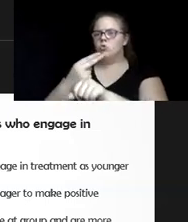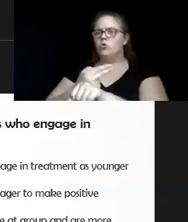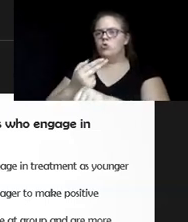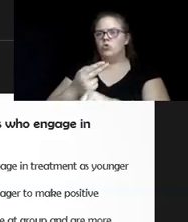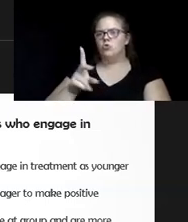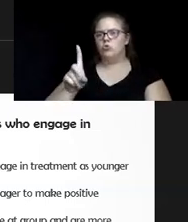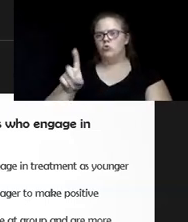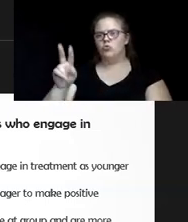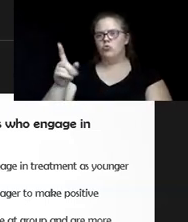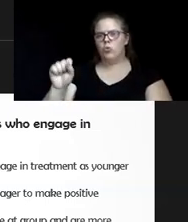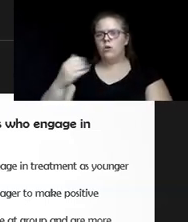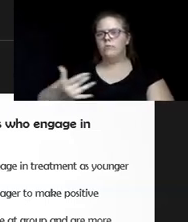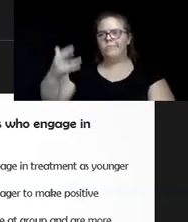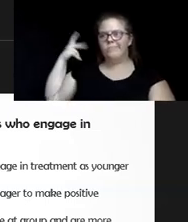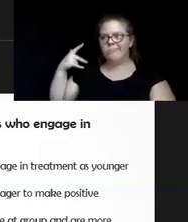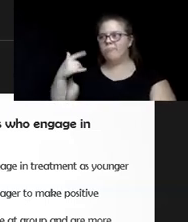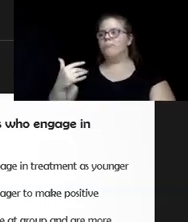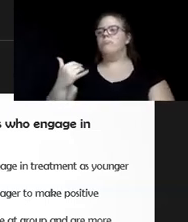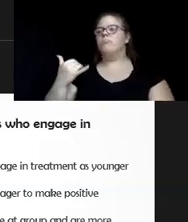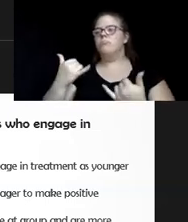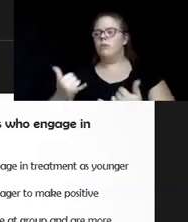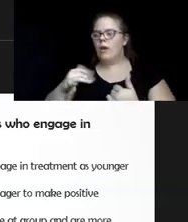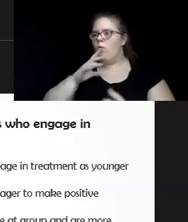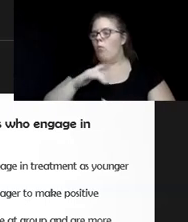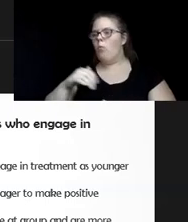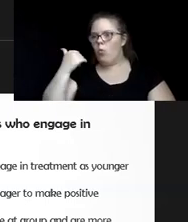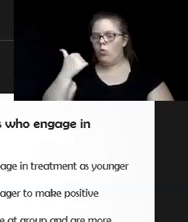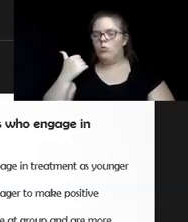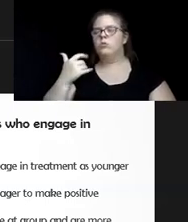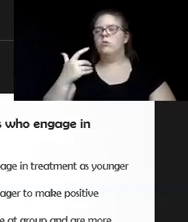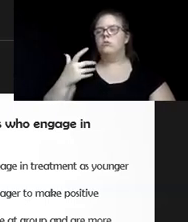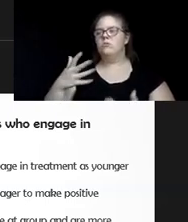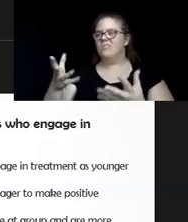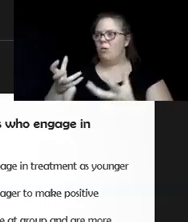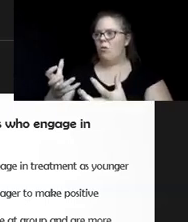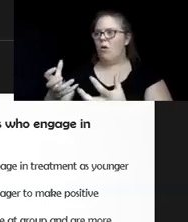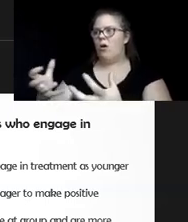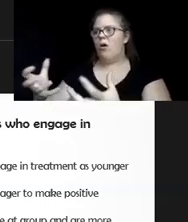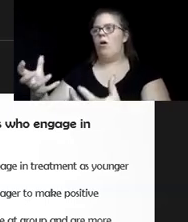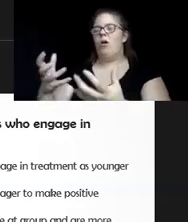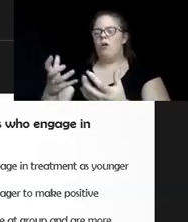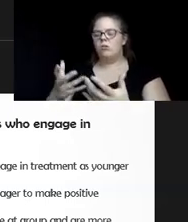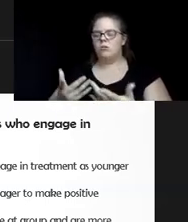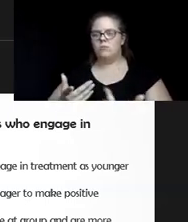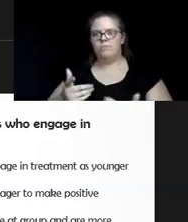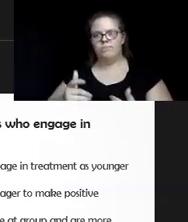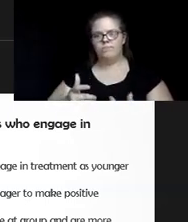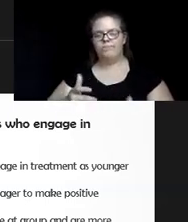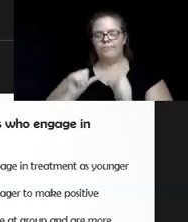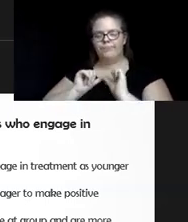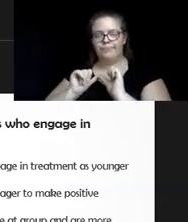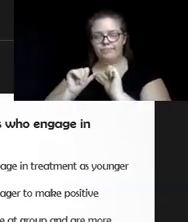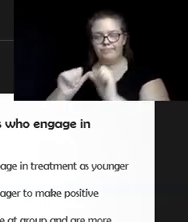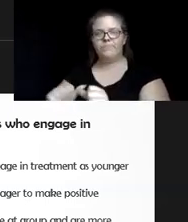of drug use in their elderly stages because they have the return of their cravings for that drug a lot of times. So what